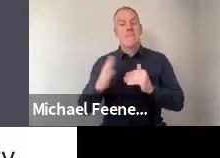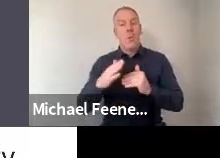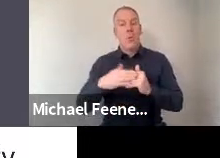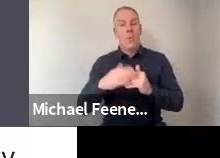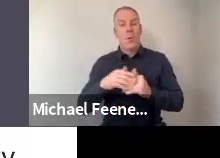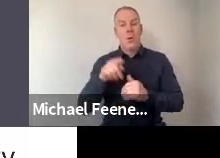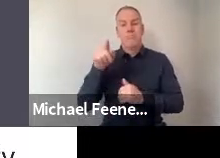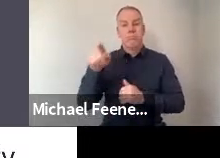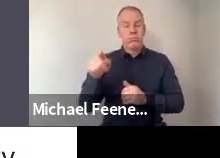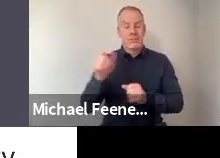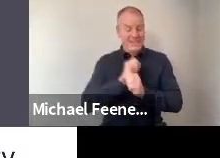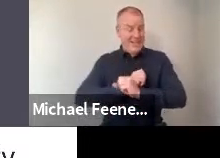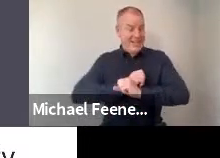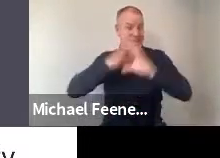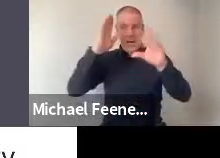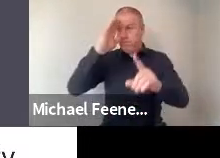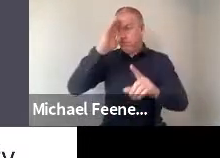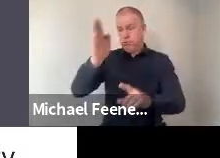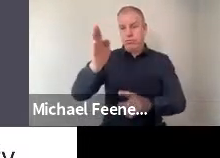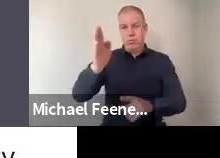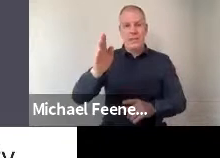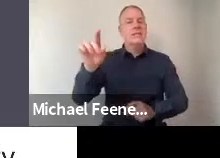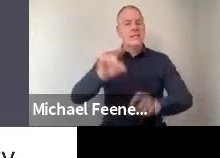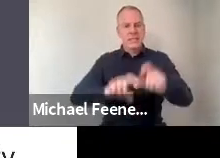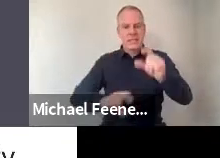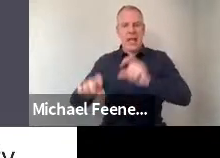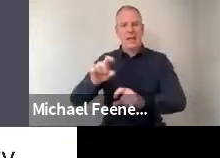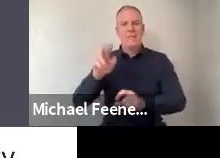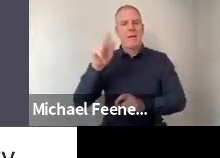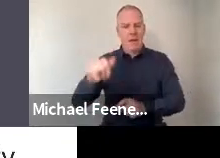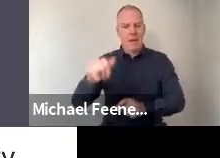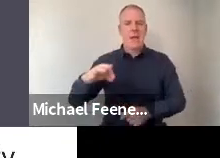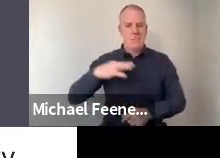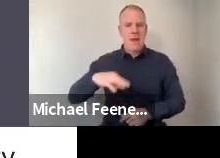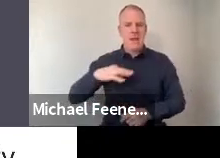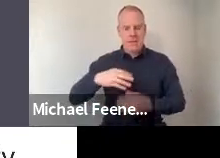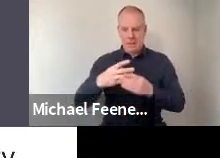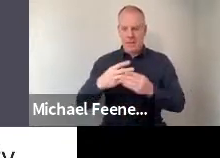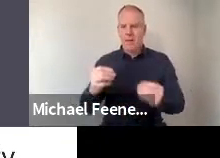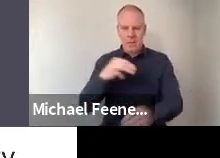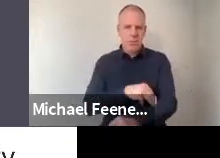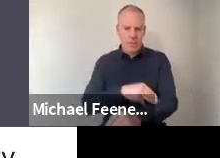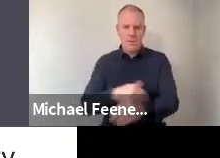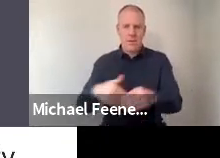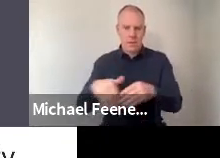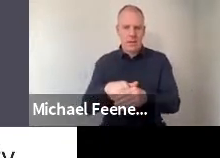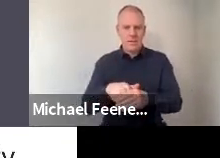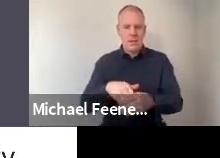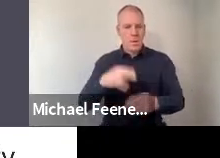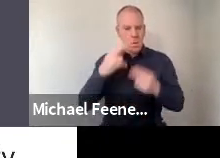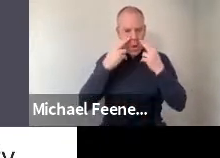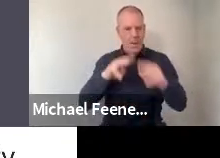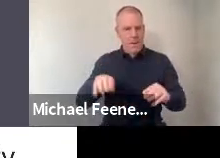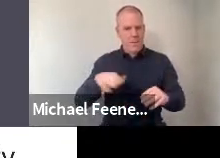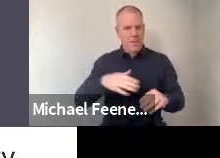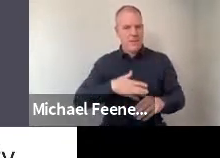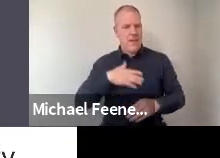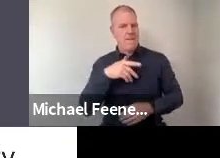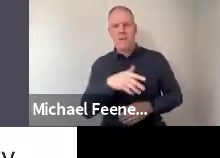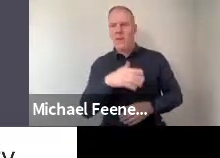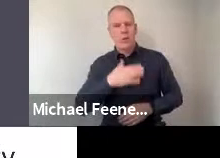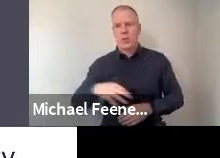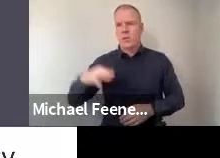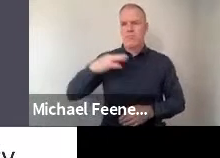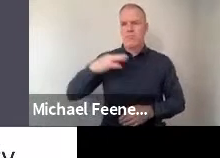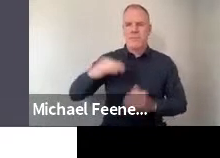we're very clear that science is, is, is really addressing problems of ordinary people that it's not just for a